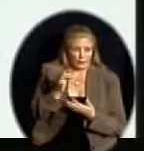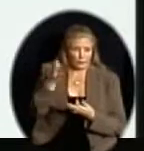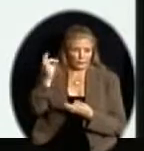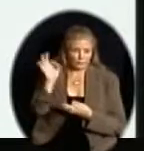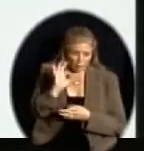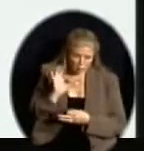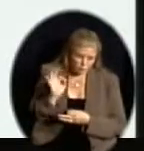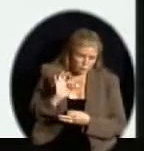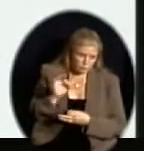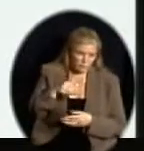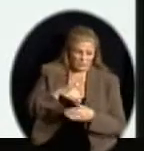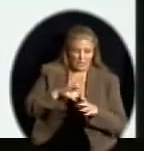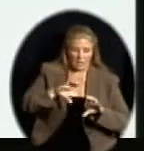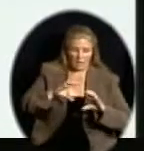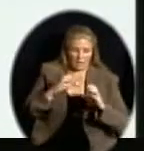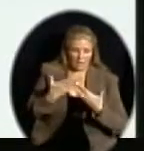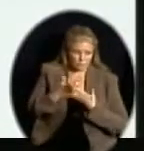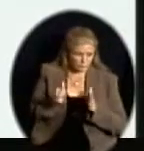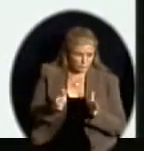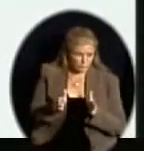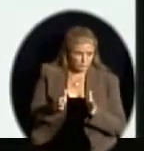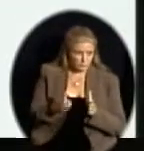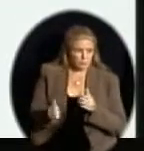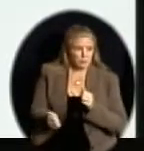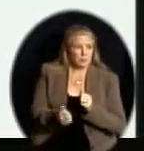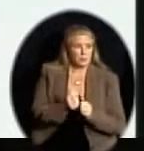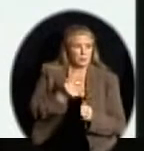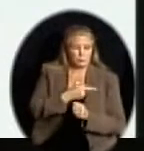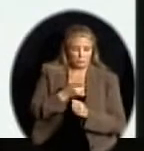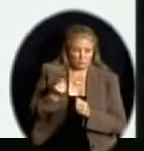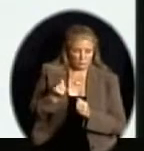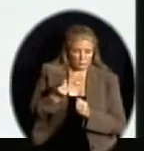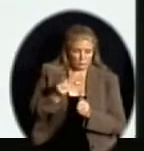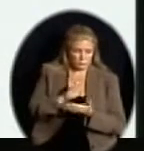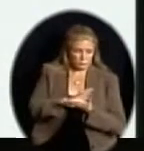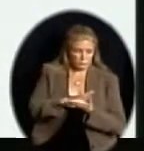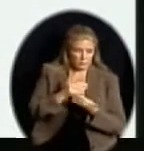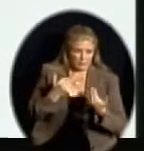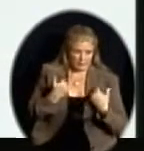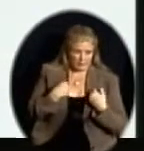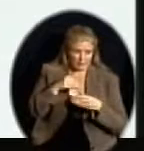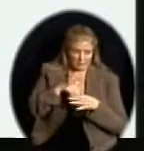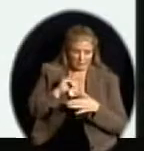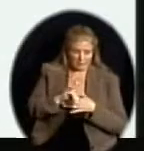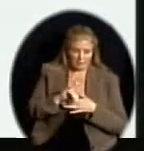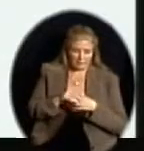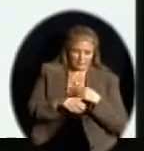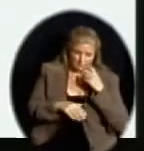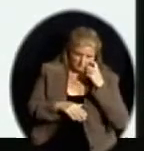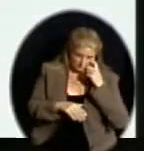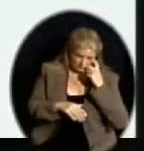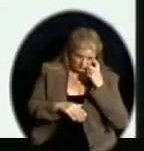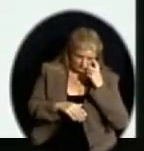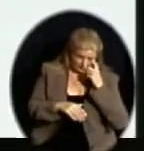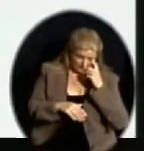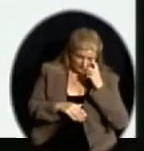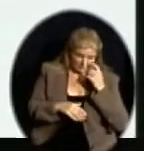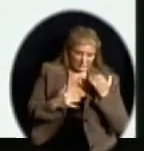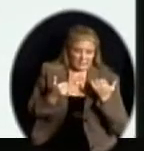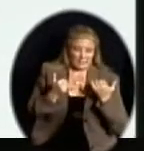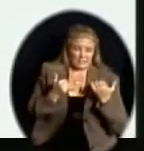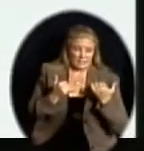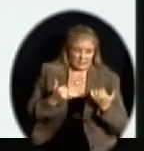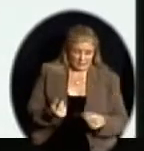classrooms. Most of these schools had most of their casework replaced. The thing we tried to lean on the hardest this